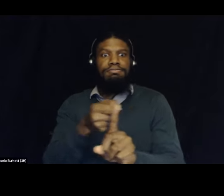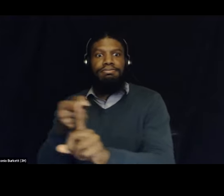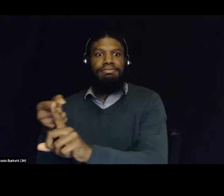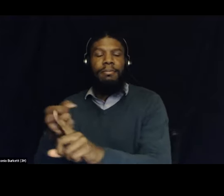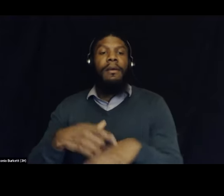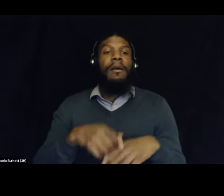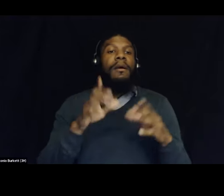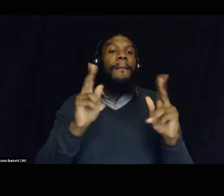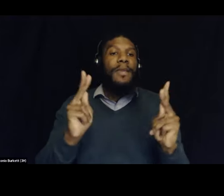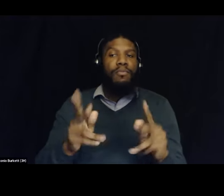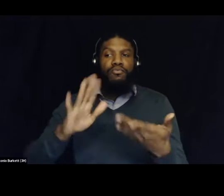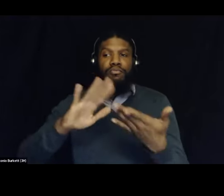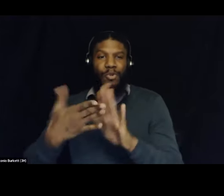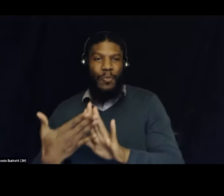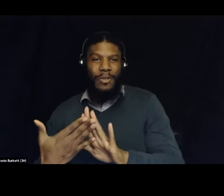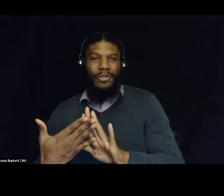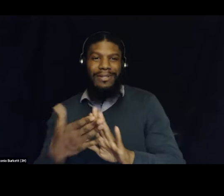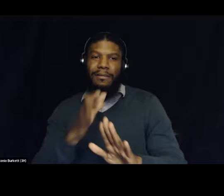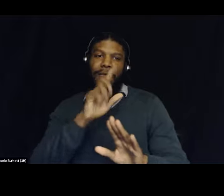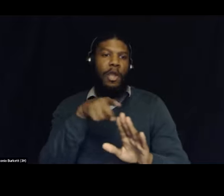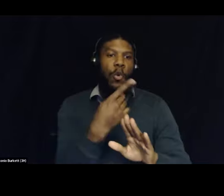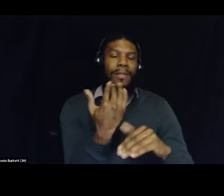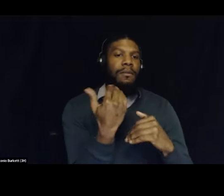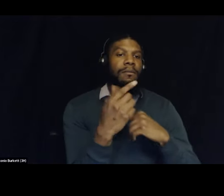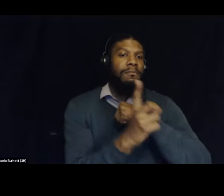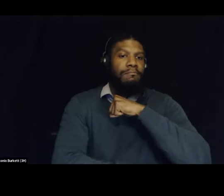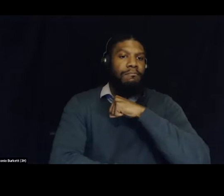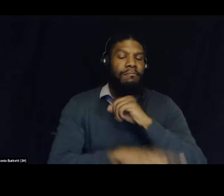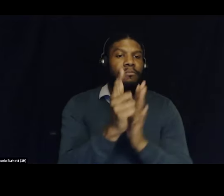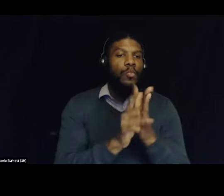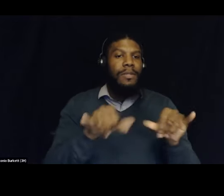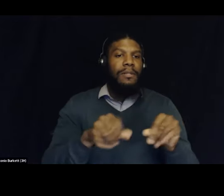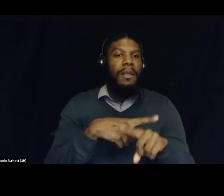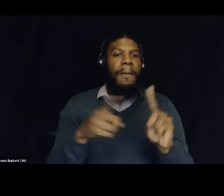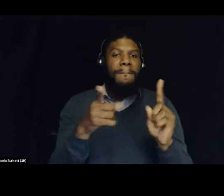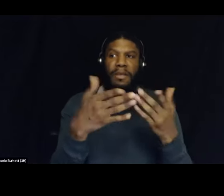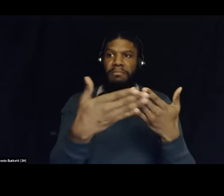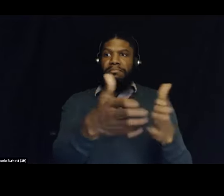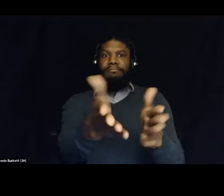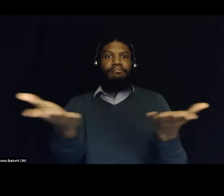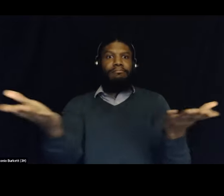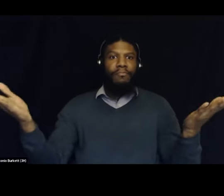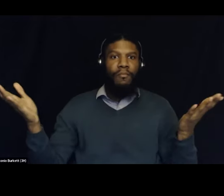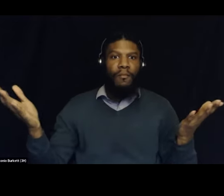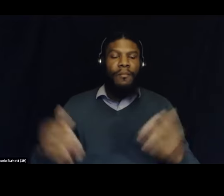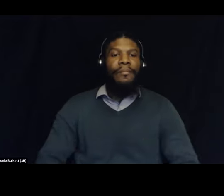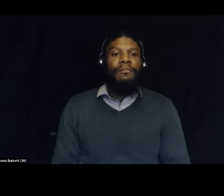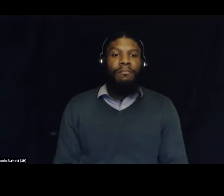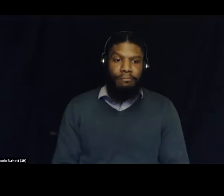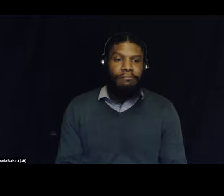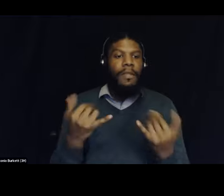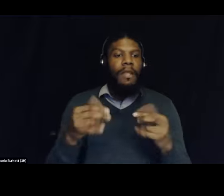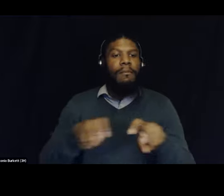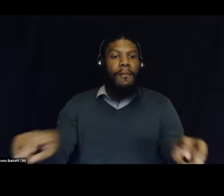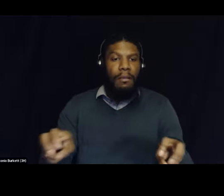communities wholly outside of the criminal legal system. Today's panels are building off of yesterday's keynote and exploring